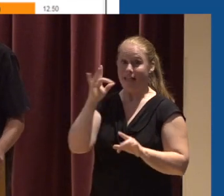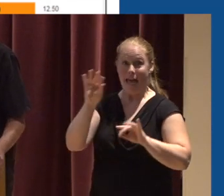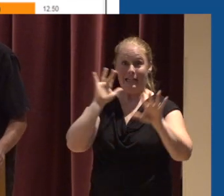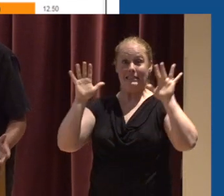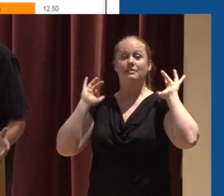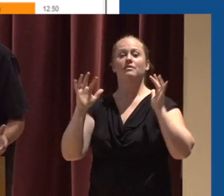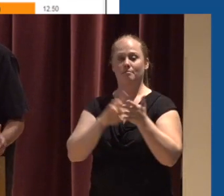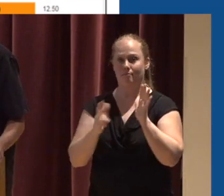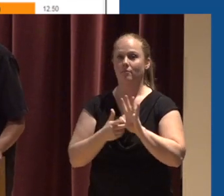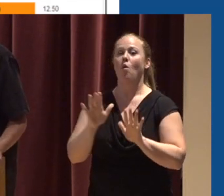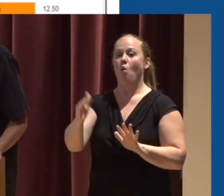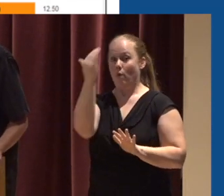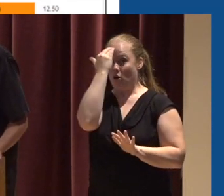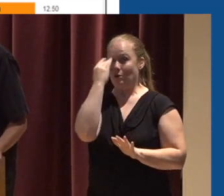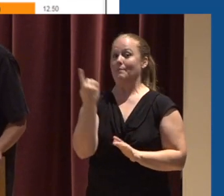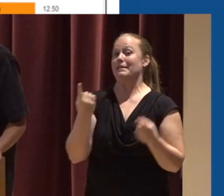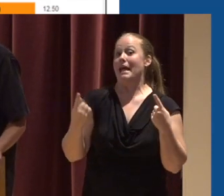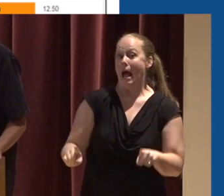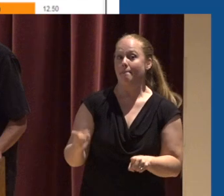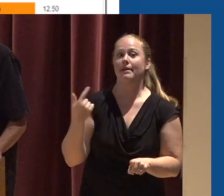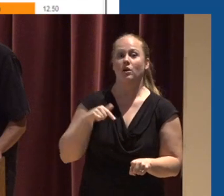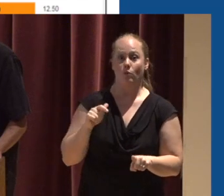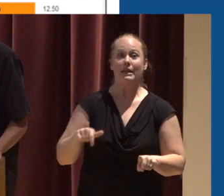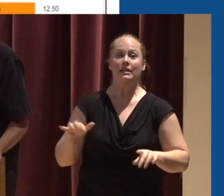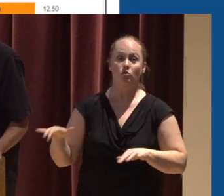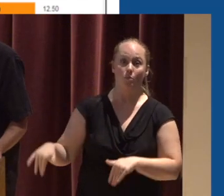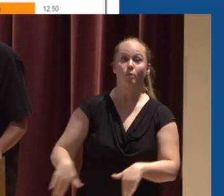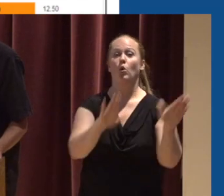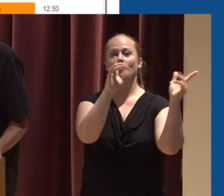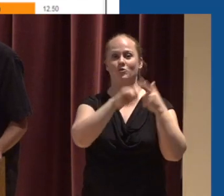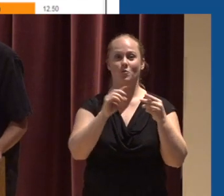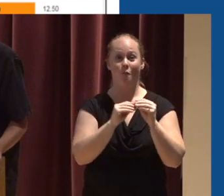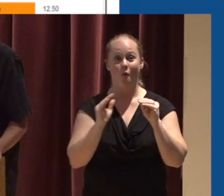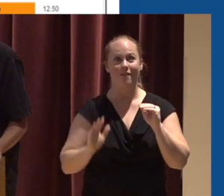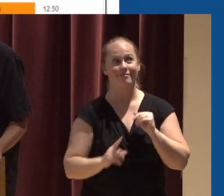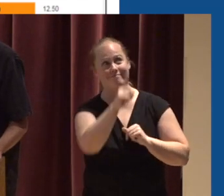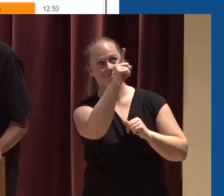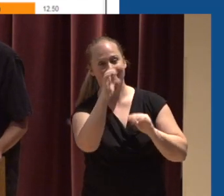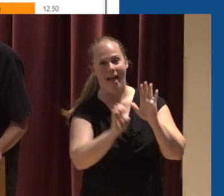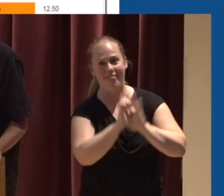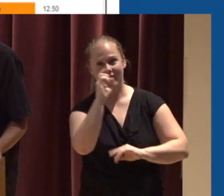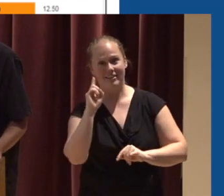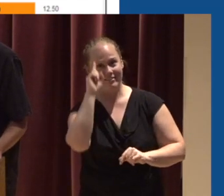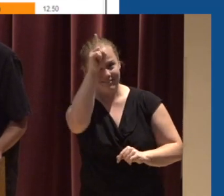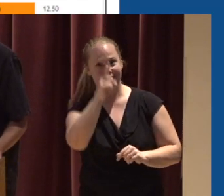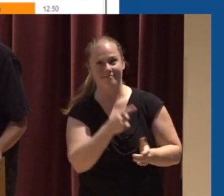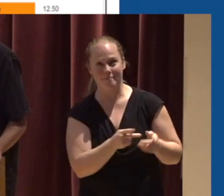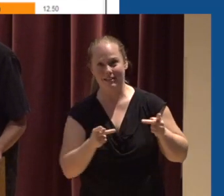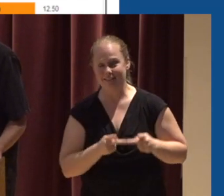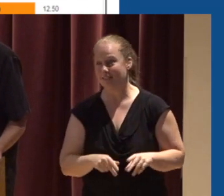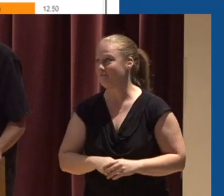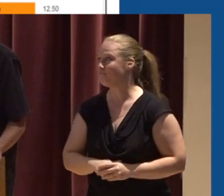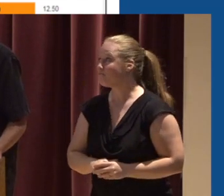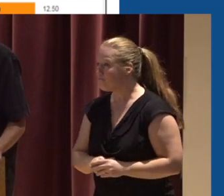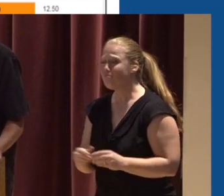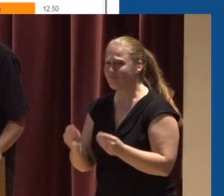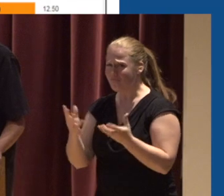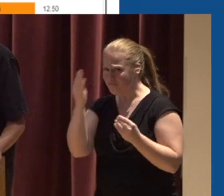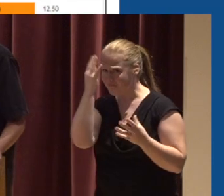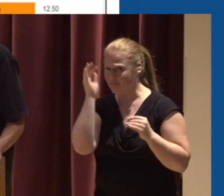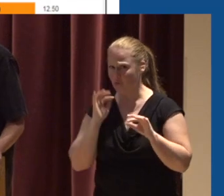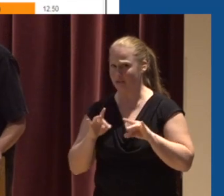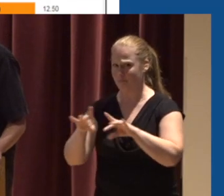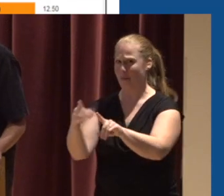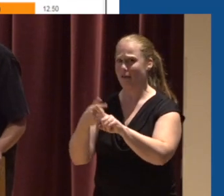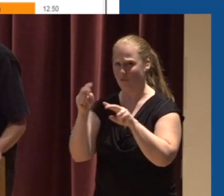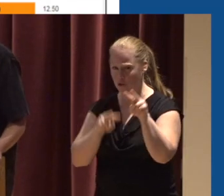start to time to head to higher ground But lots of information can be gleaned just from that itself In addition to that